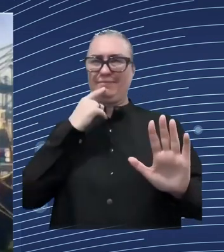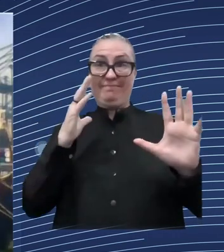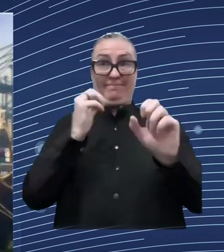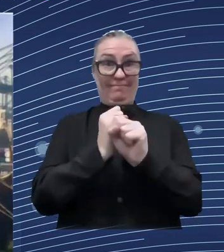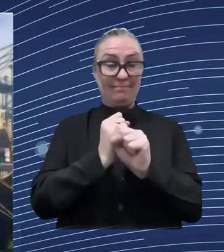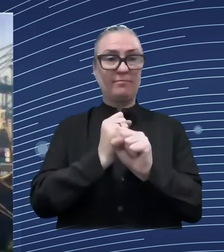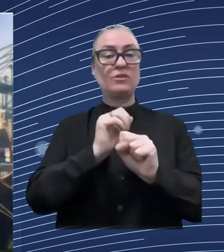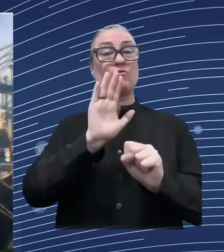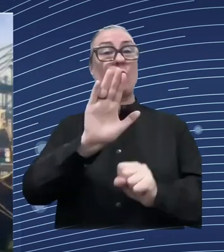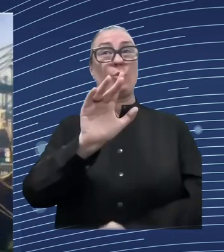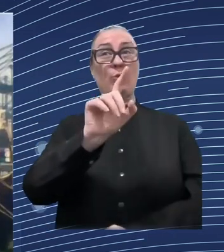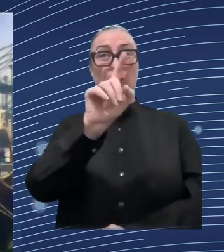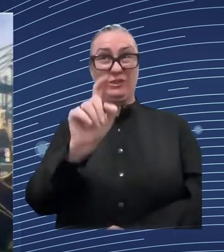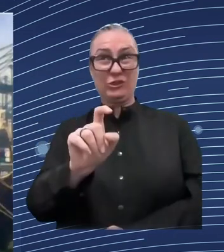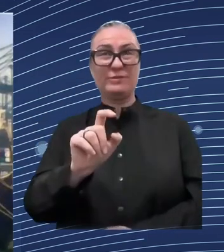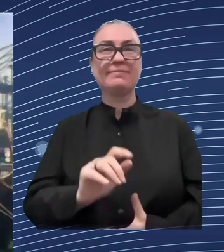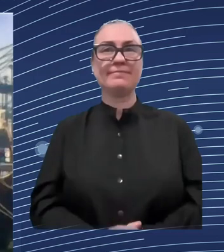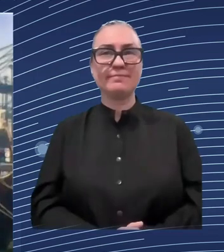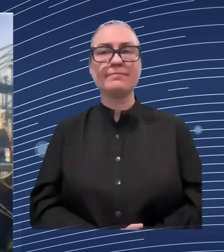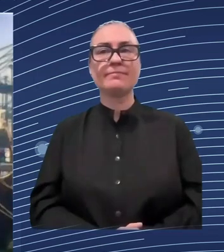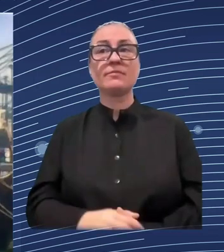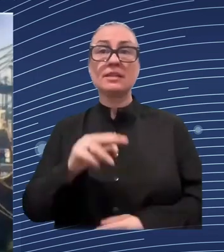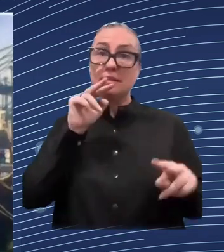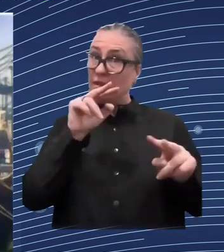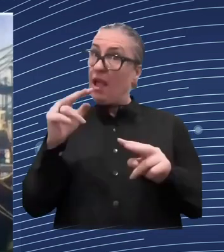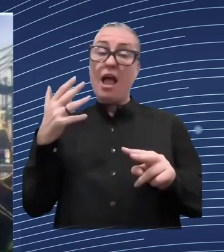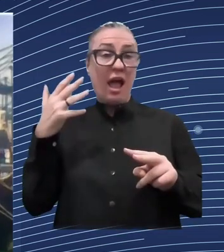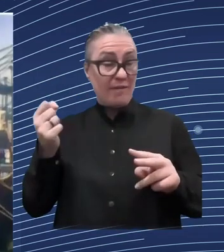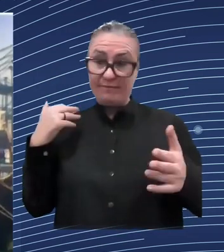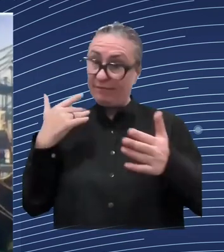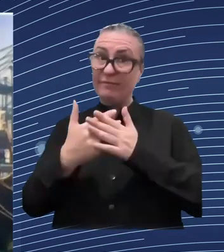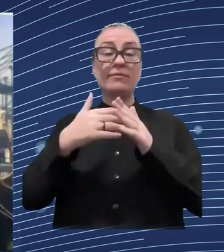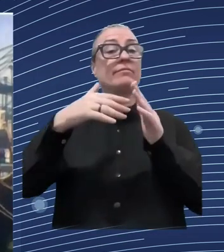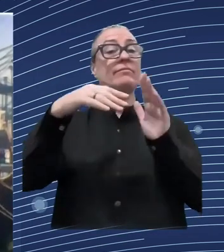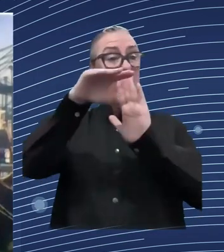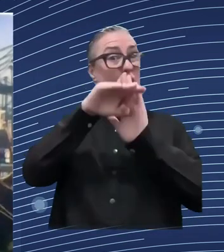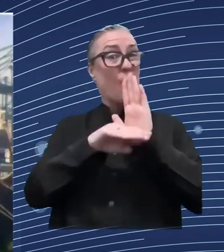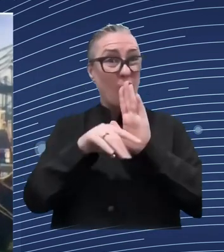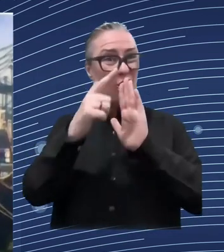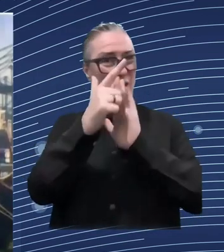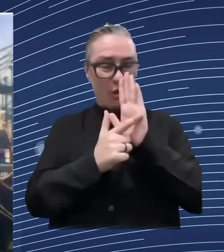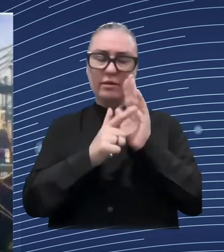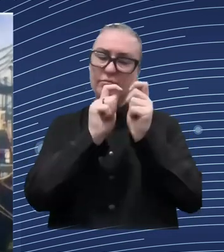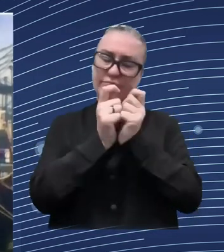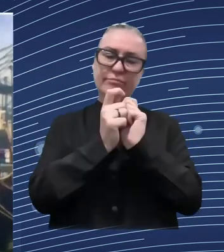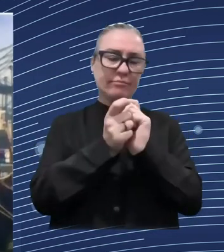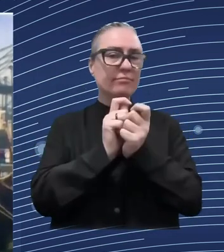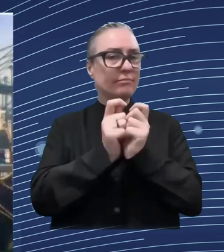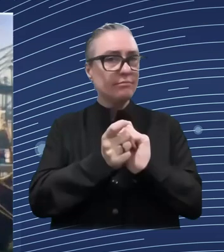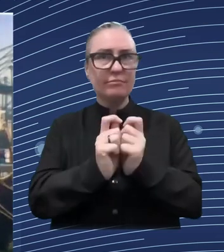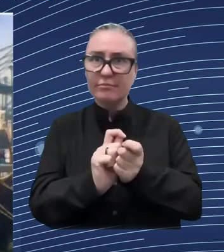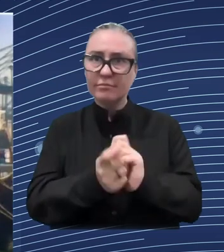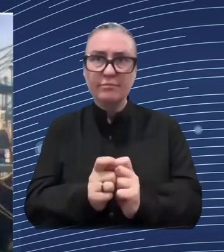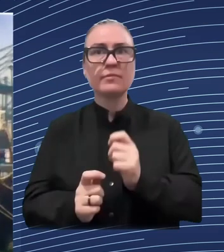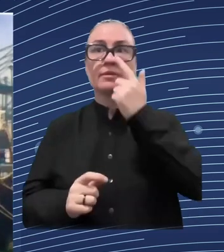more efforts are needed however the progress has been so impressive that we do recommend uh opening up the accession